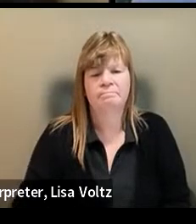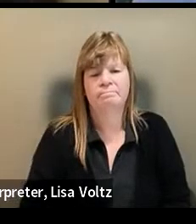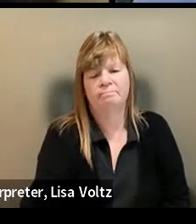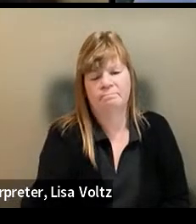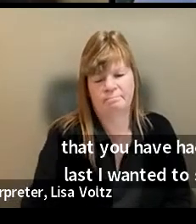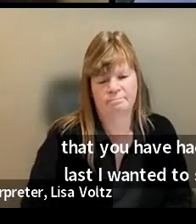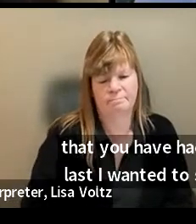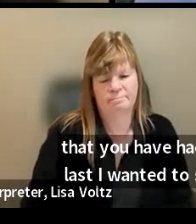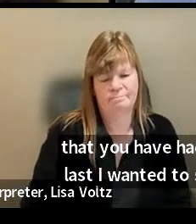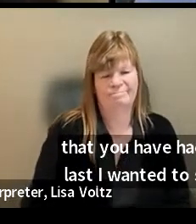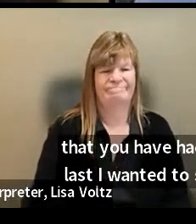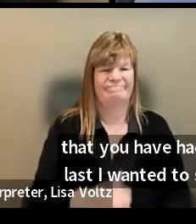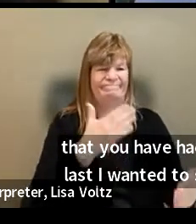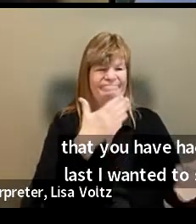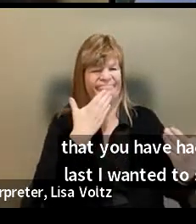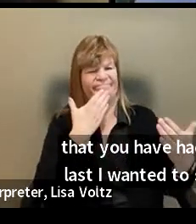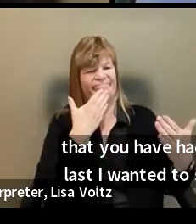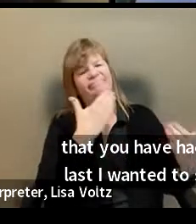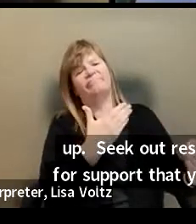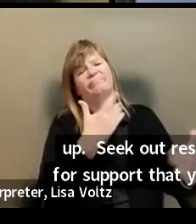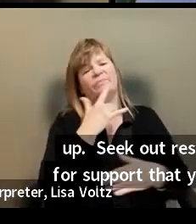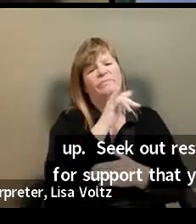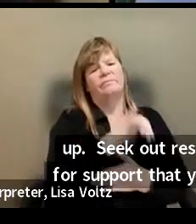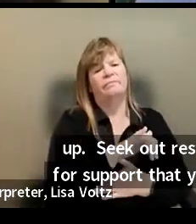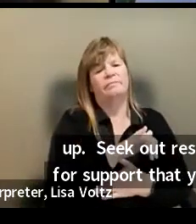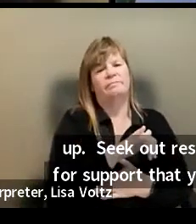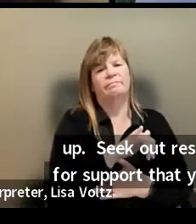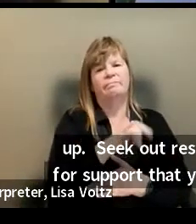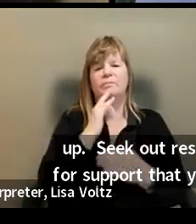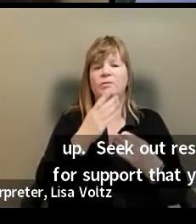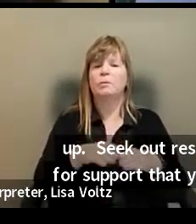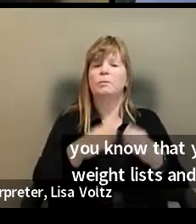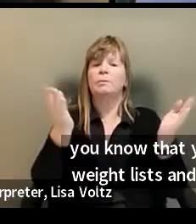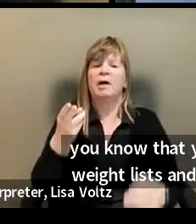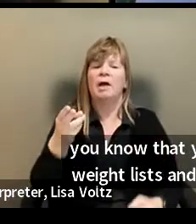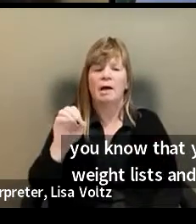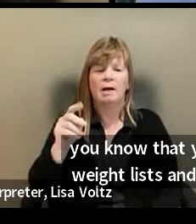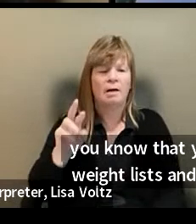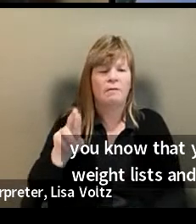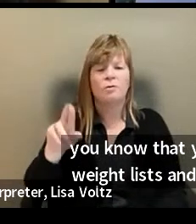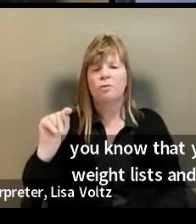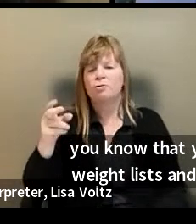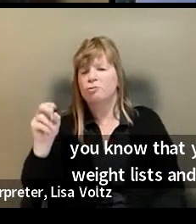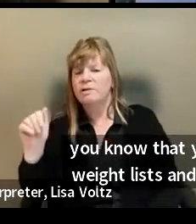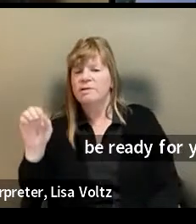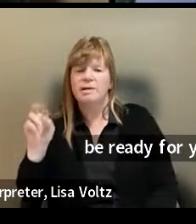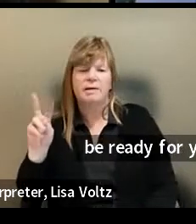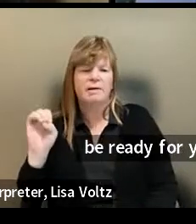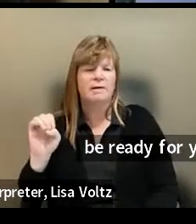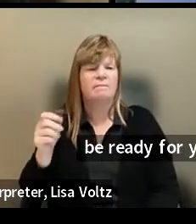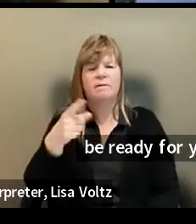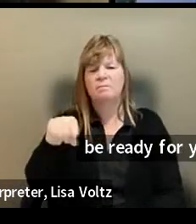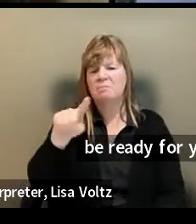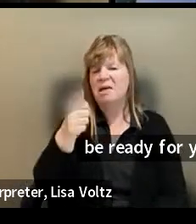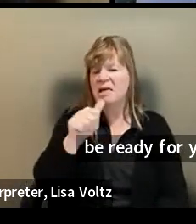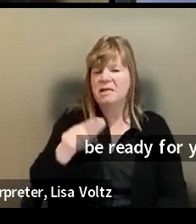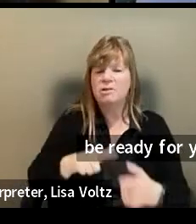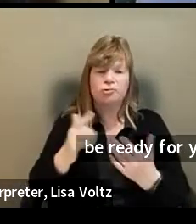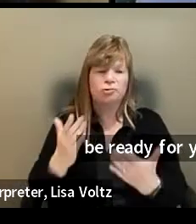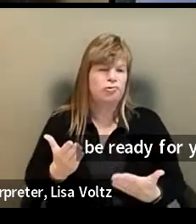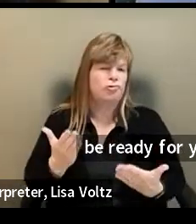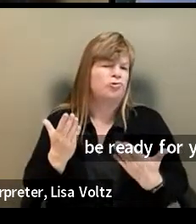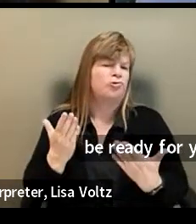Well, thank you for that. So I'll say, I'll open it up, Heather, Teresa, or Eve, any suggestions for